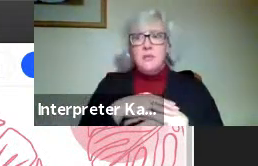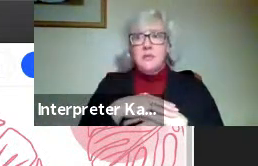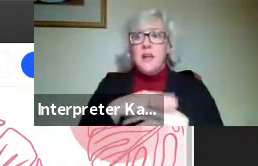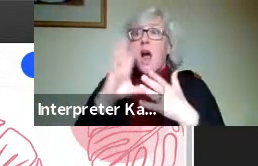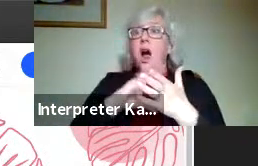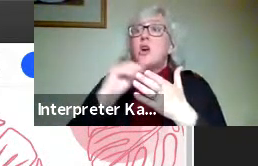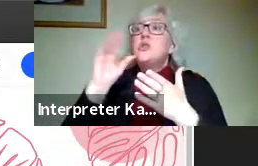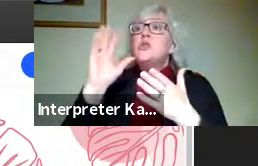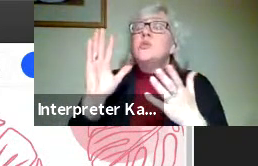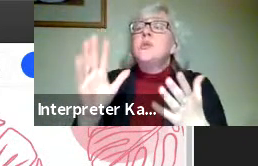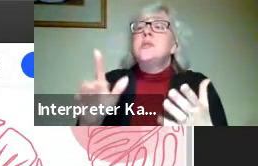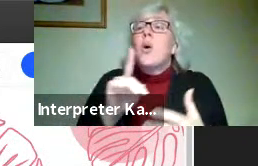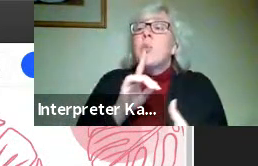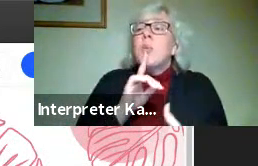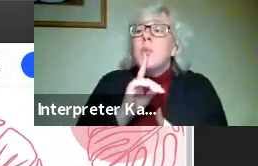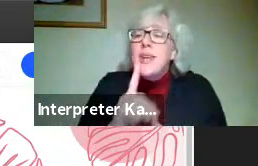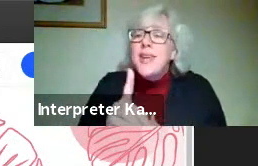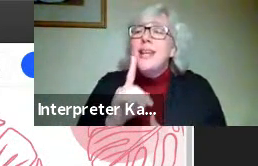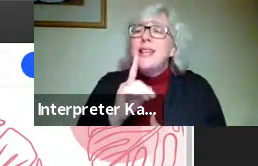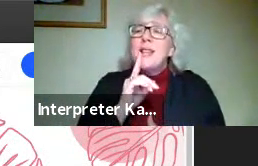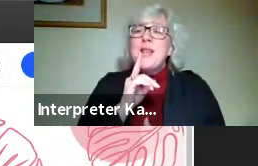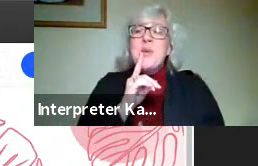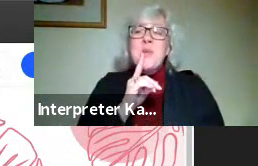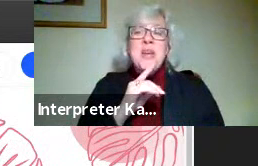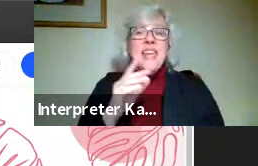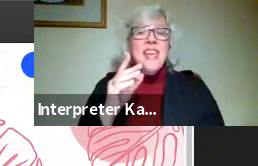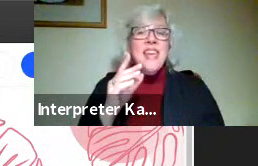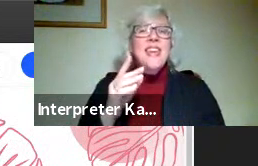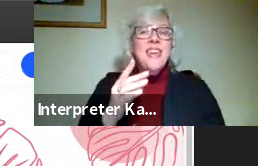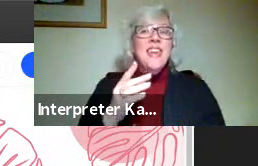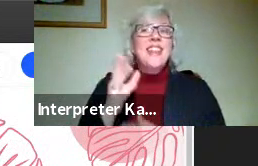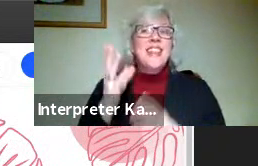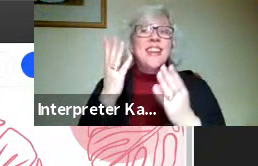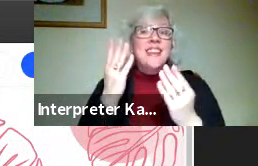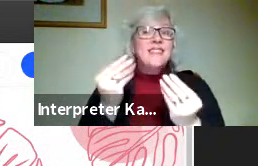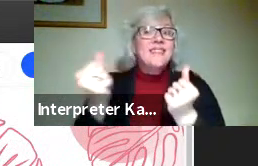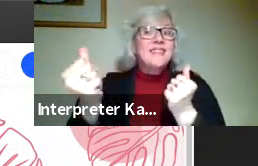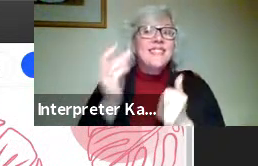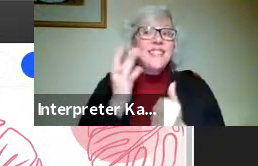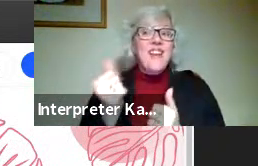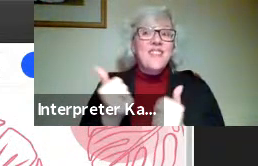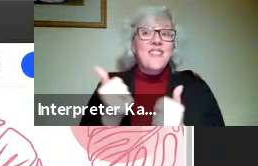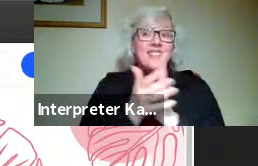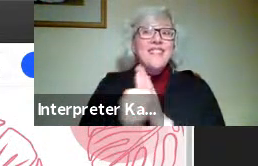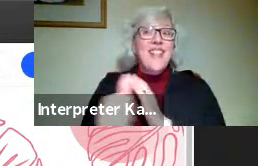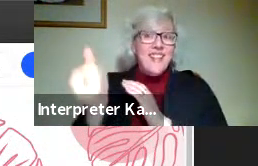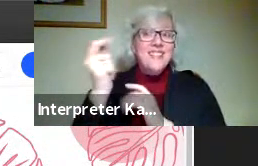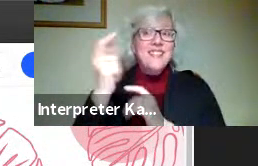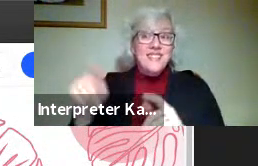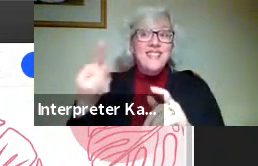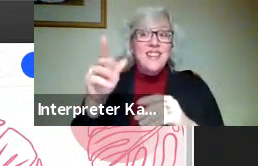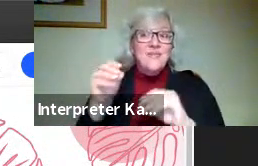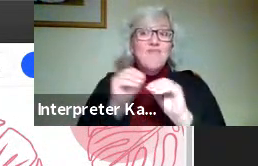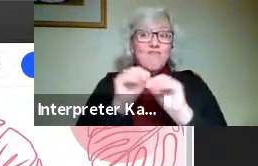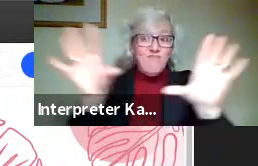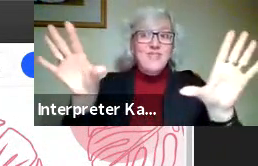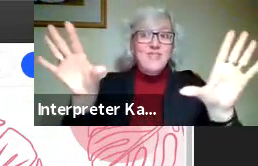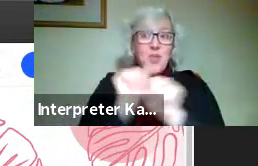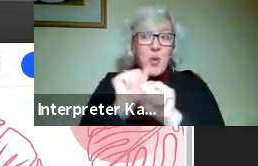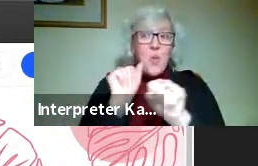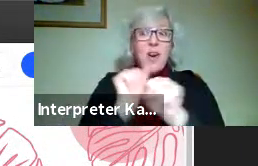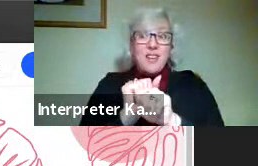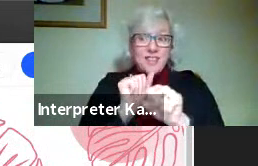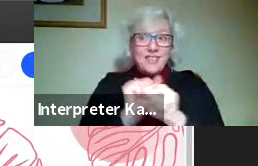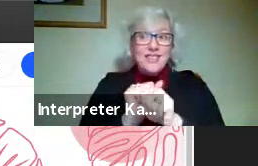students are really savvy at adapting their materials and keeping up with the deployment of their work